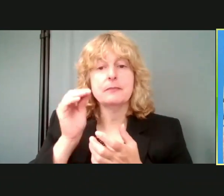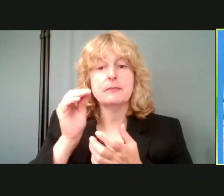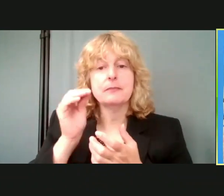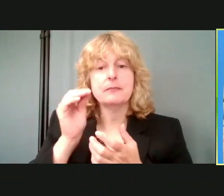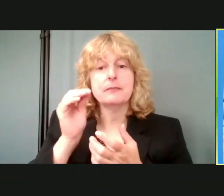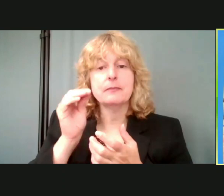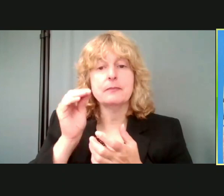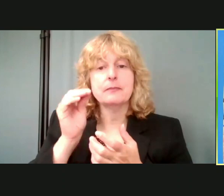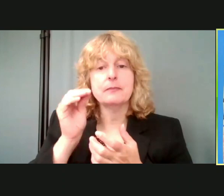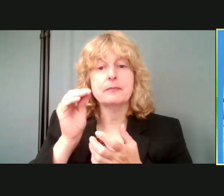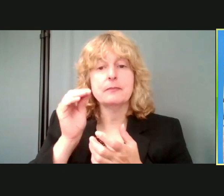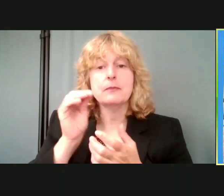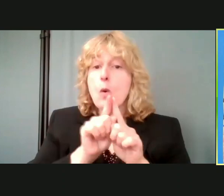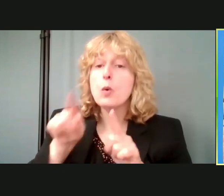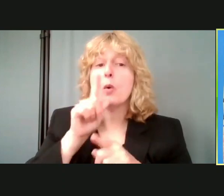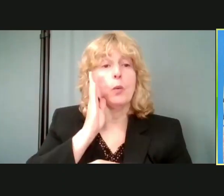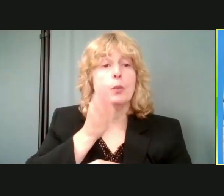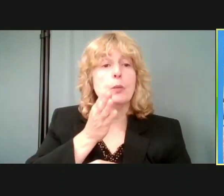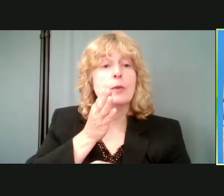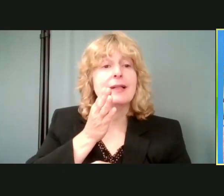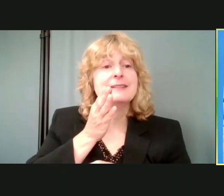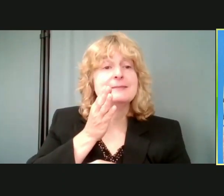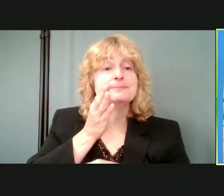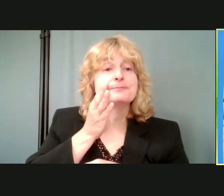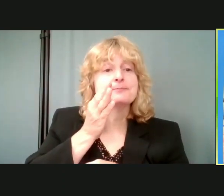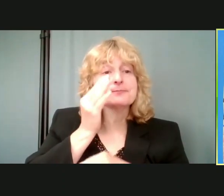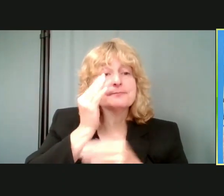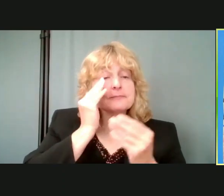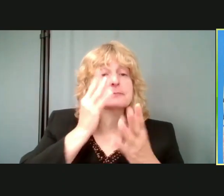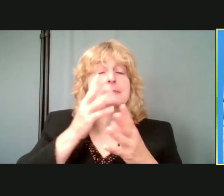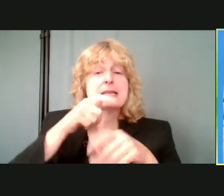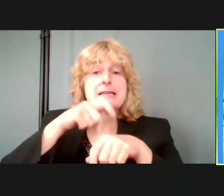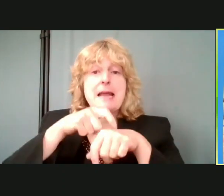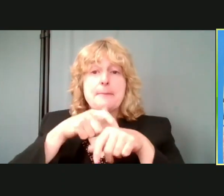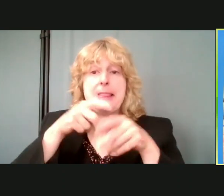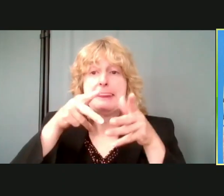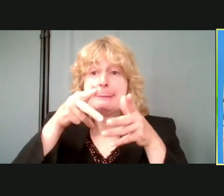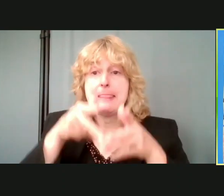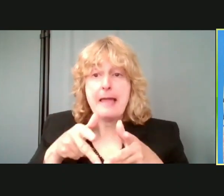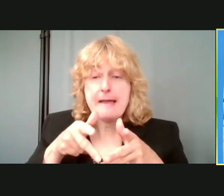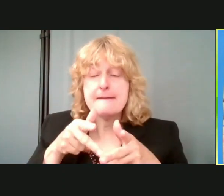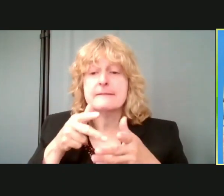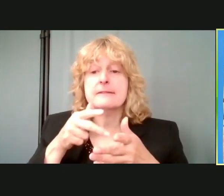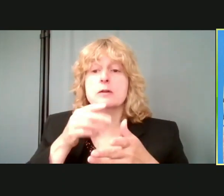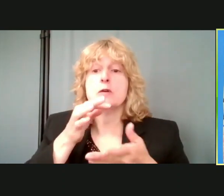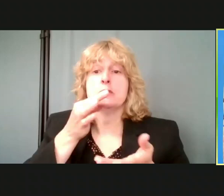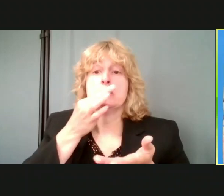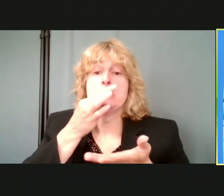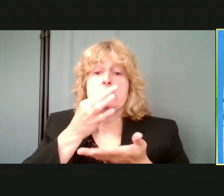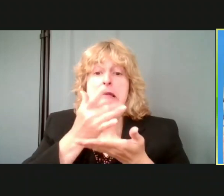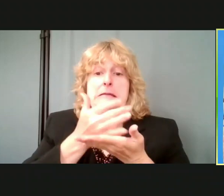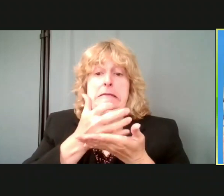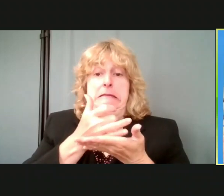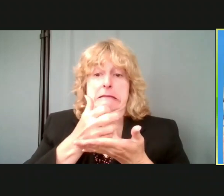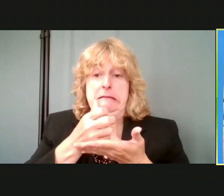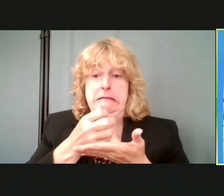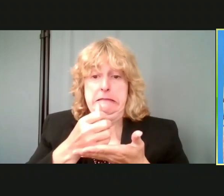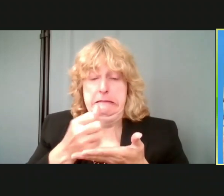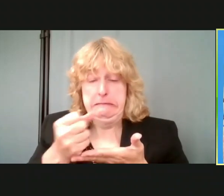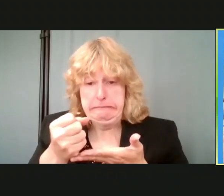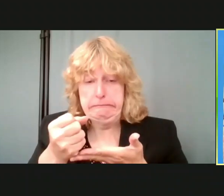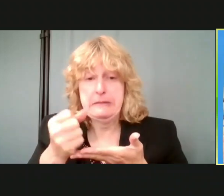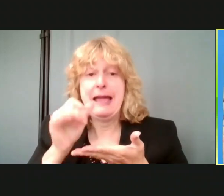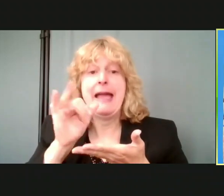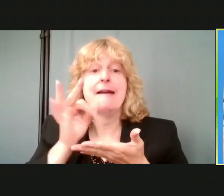talk to you about how much time is available. And in the event that you begin to run over, Terry Whitfield,